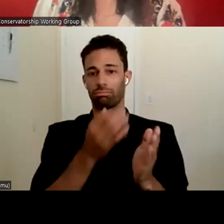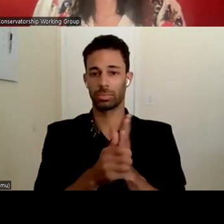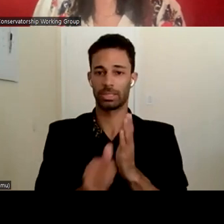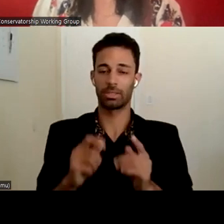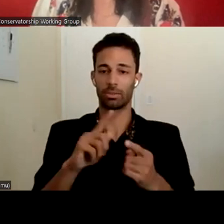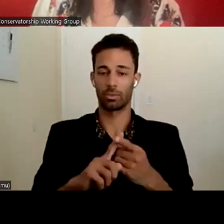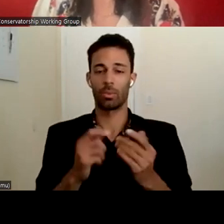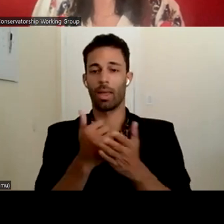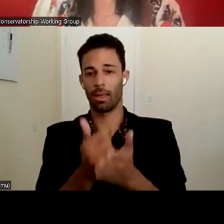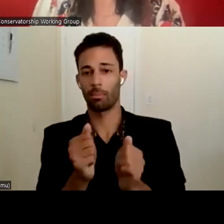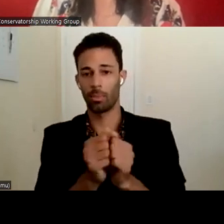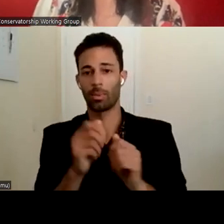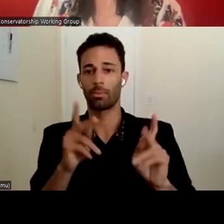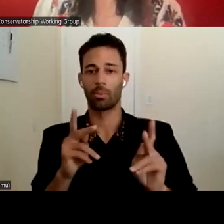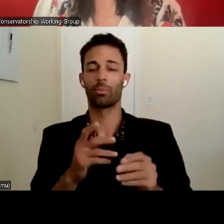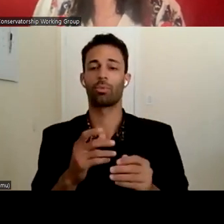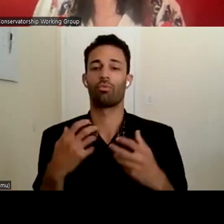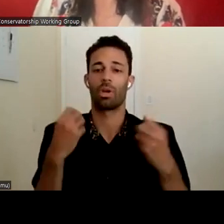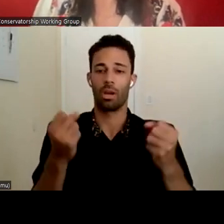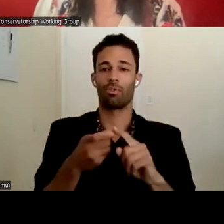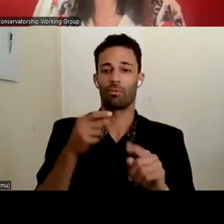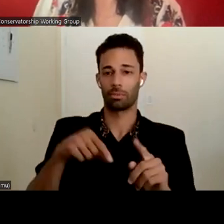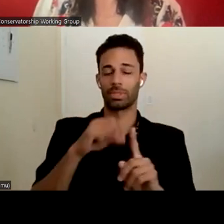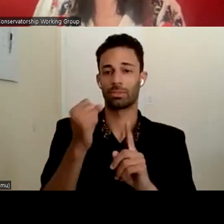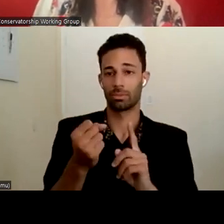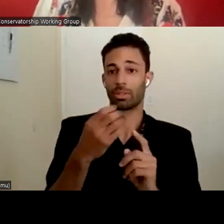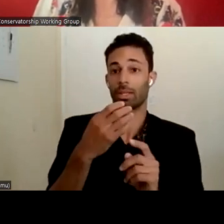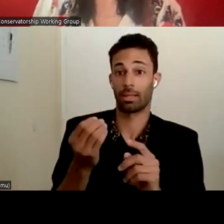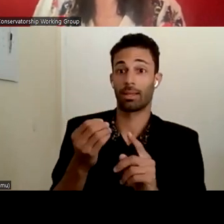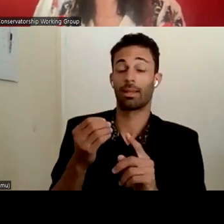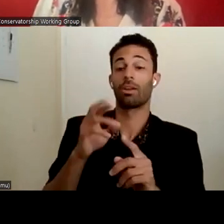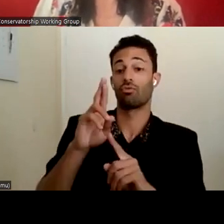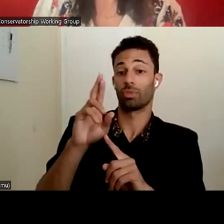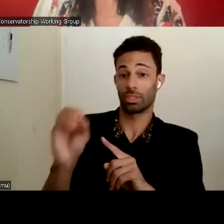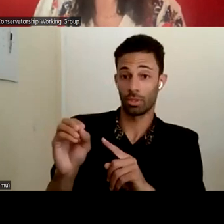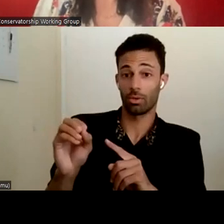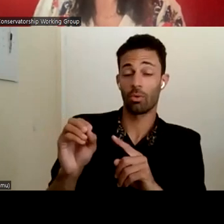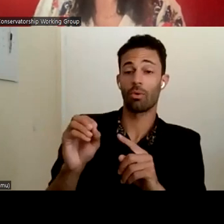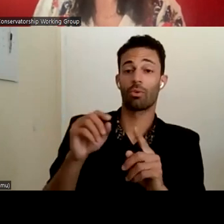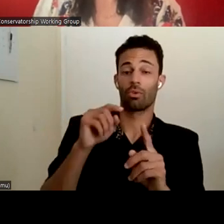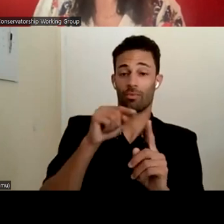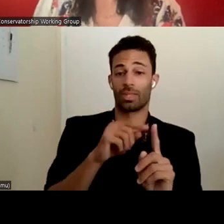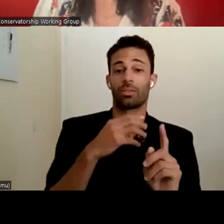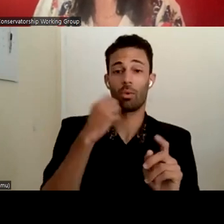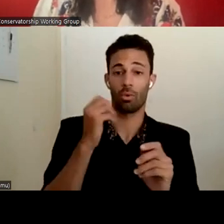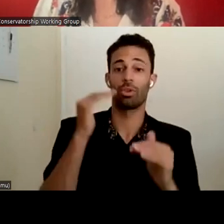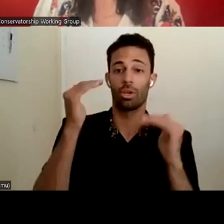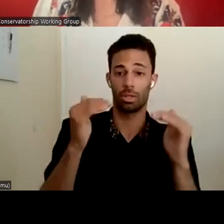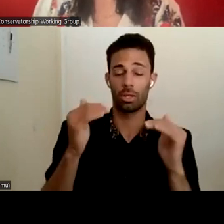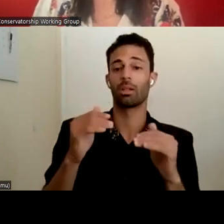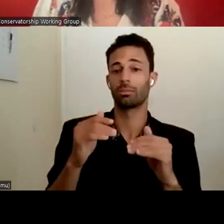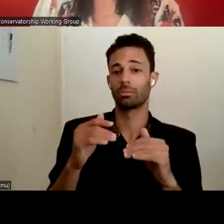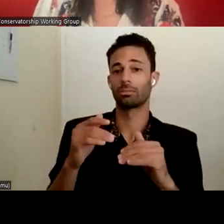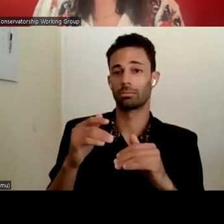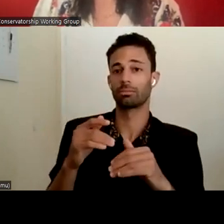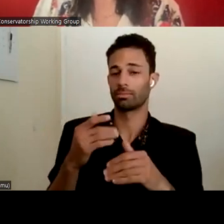and talking about whether pursuing an elder abuse dependent adult restraining order against the, potentially the worker would be some temporary would be something that